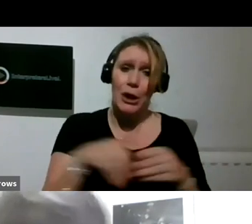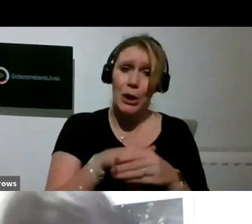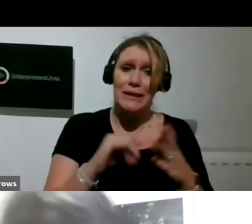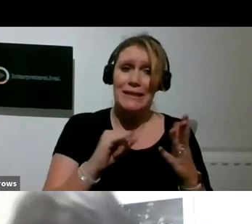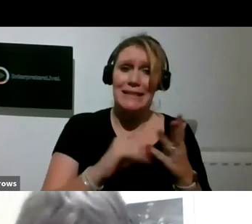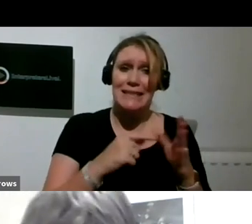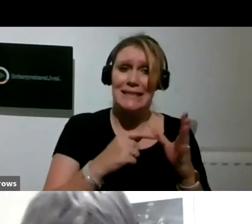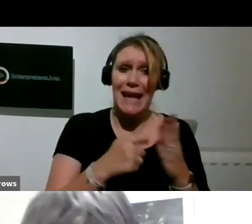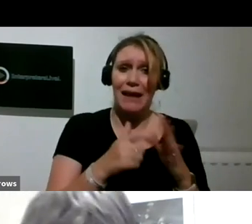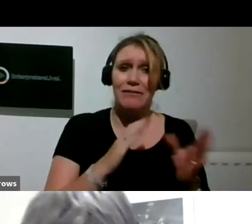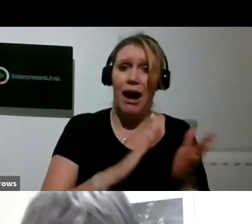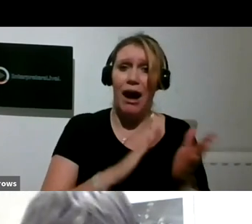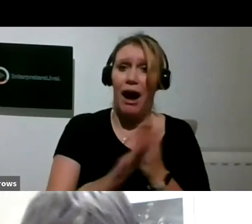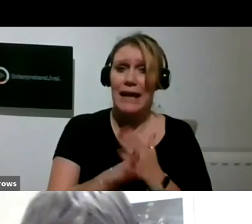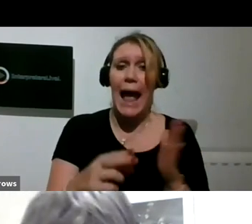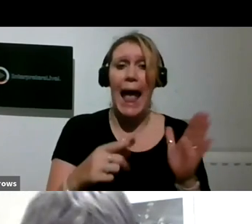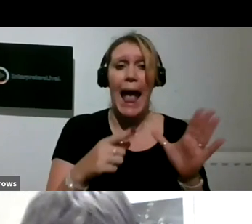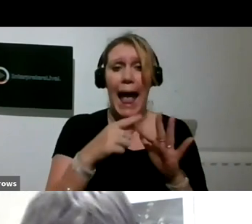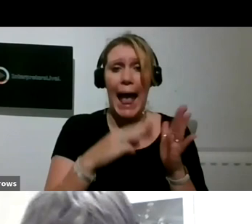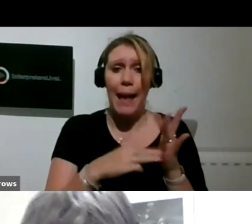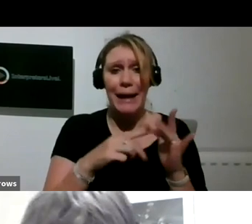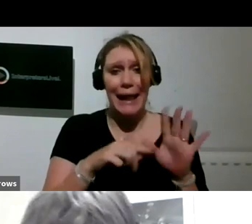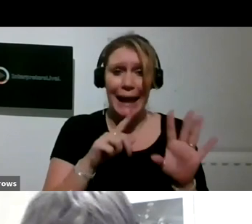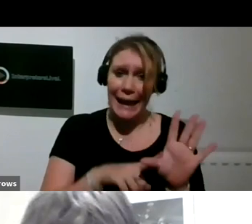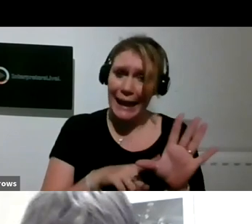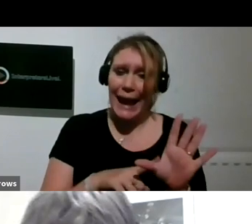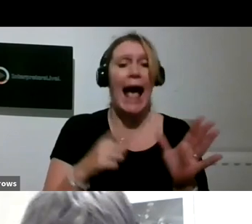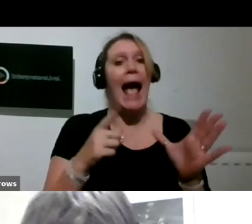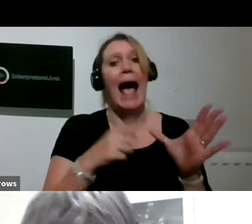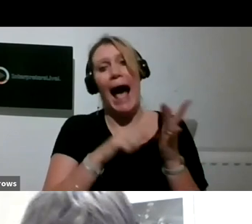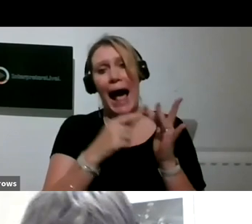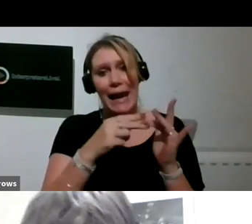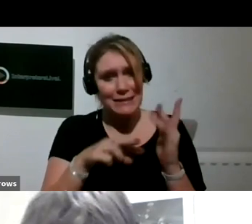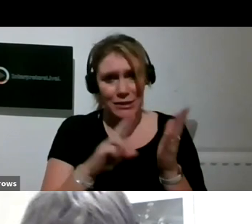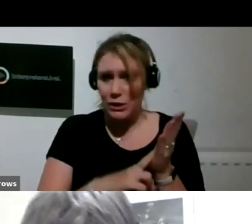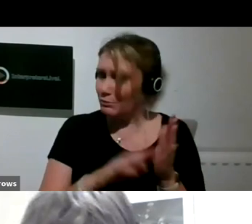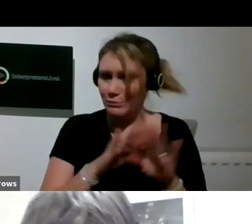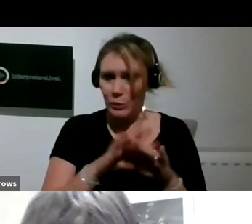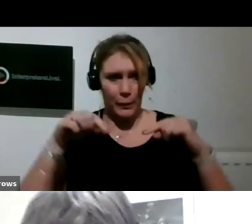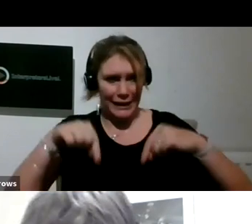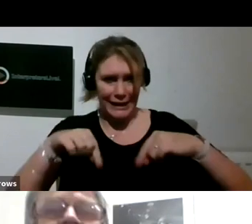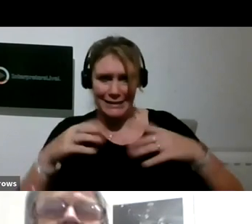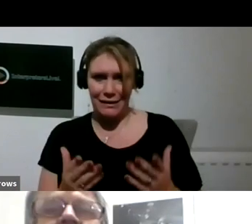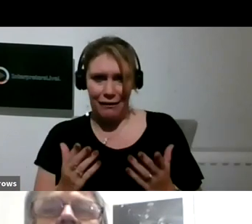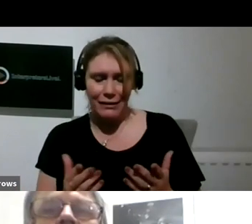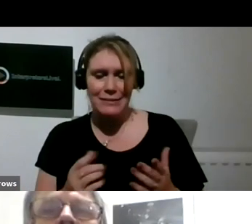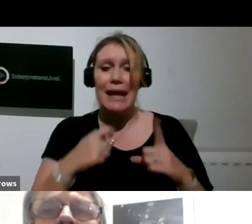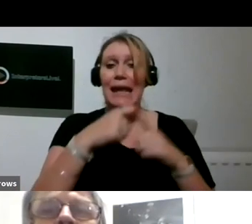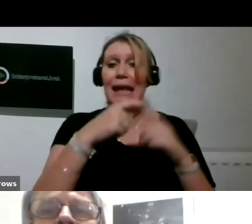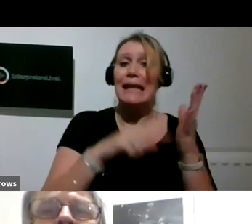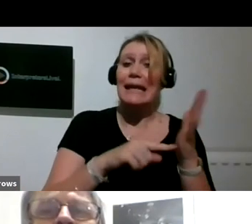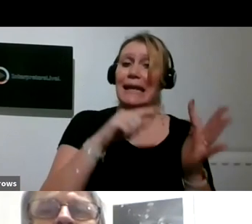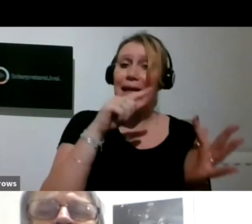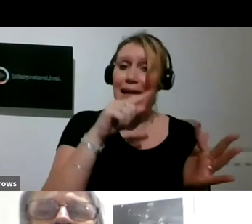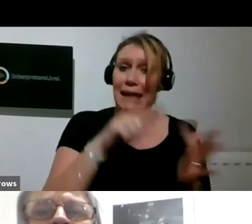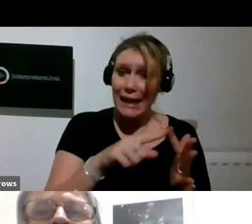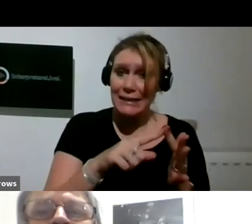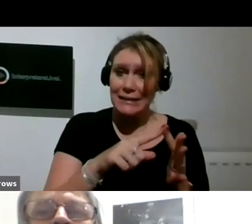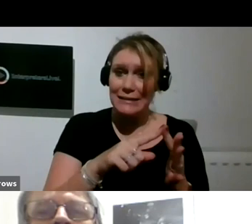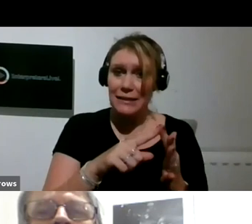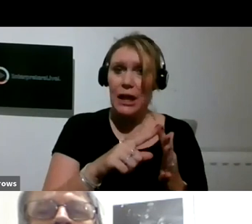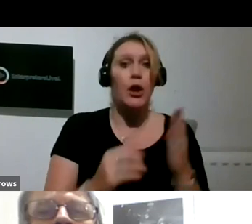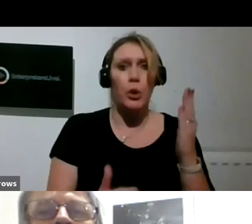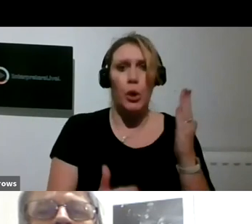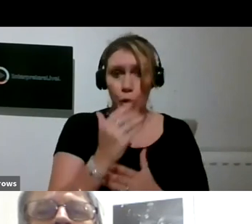Emily, who's here tonight, Alison, who isn't here tonight, Kate Rollison, our newest team member,